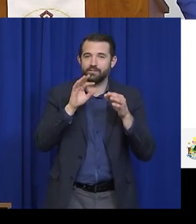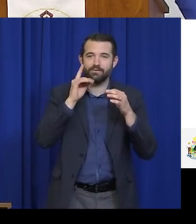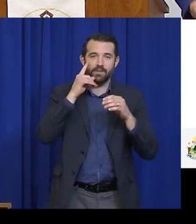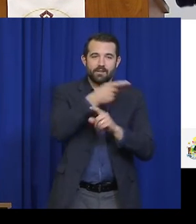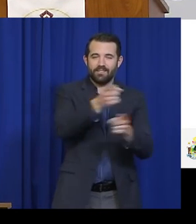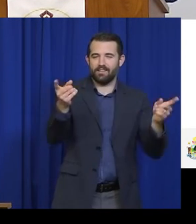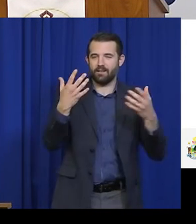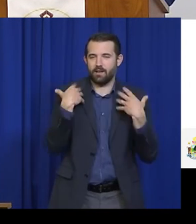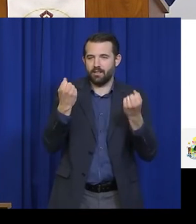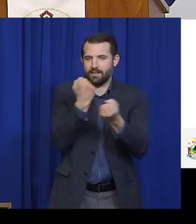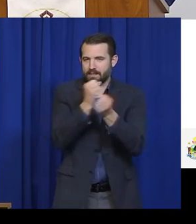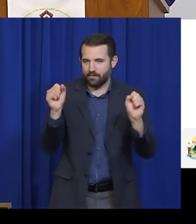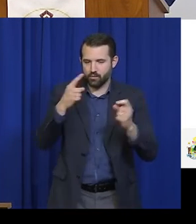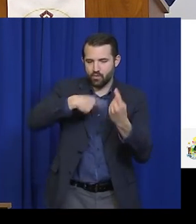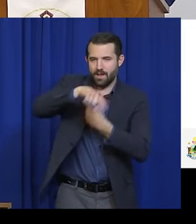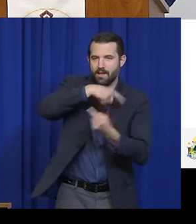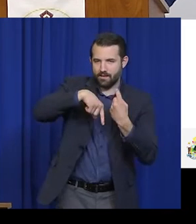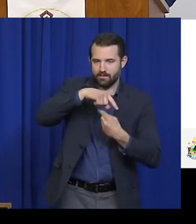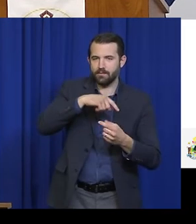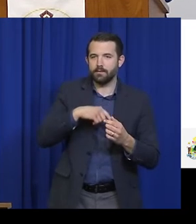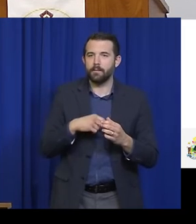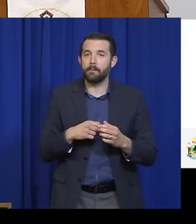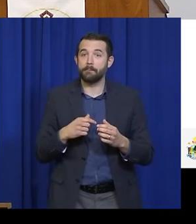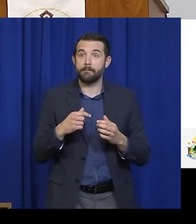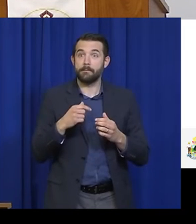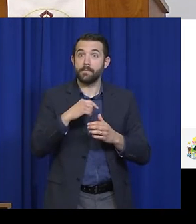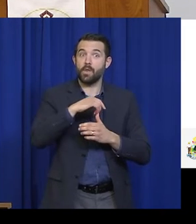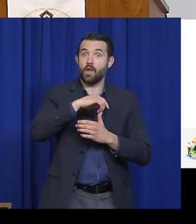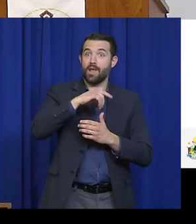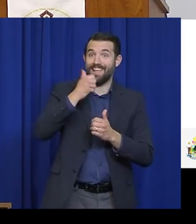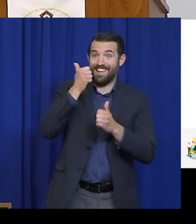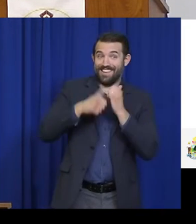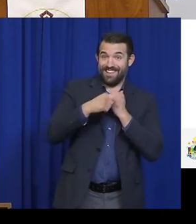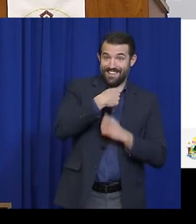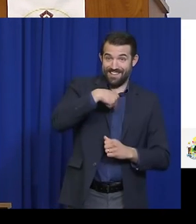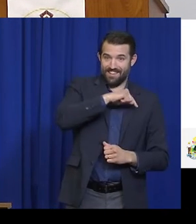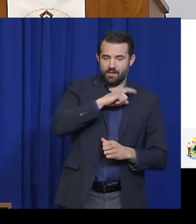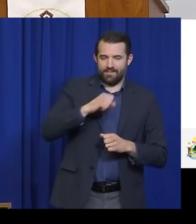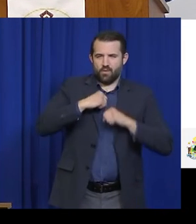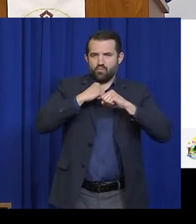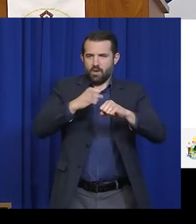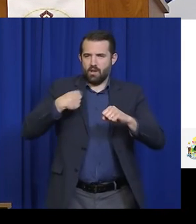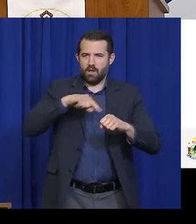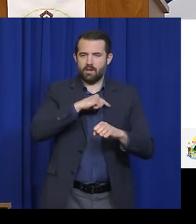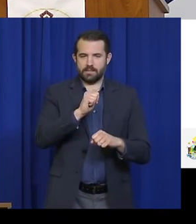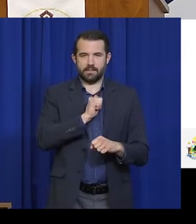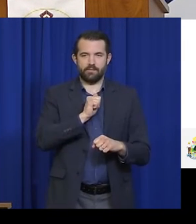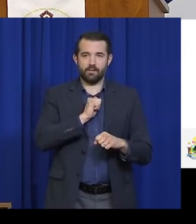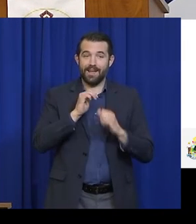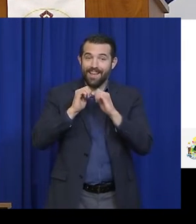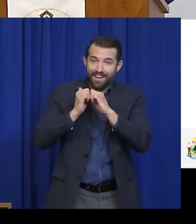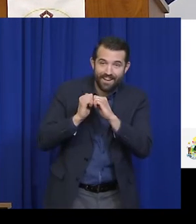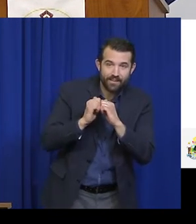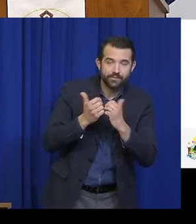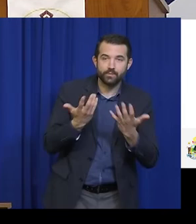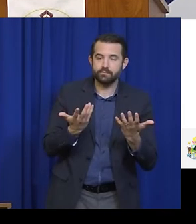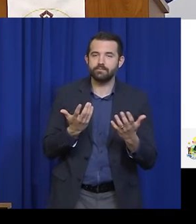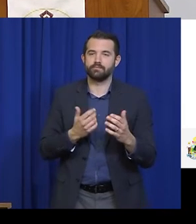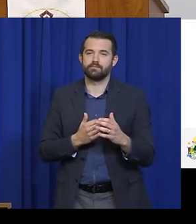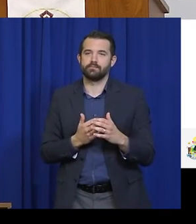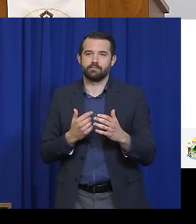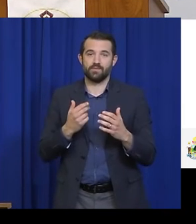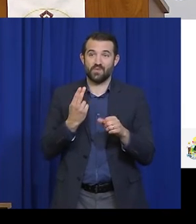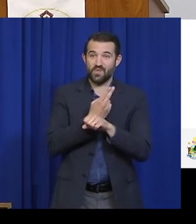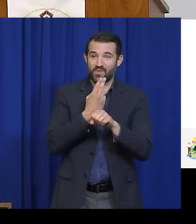And every one of us will continue to protect our health by taking the same preventative measures that have helped to avoid